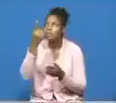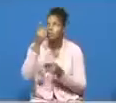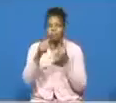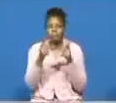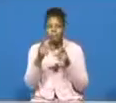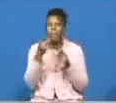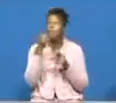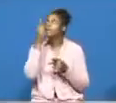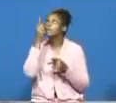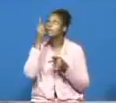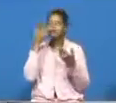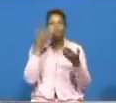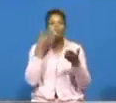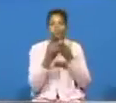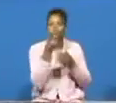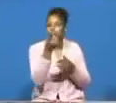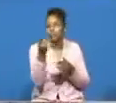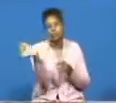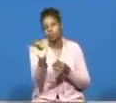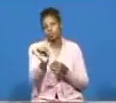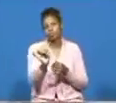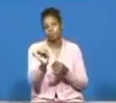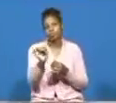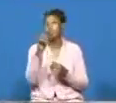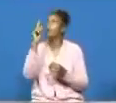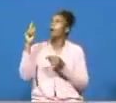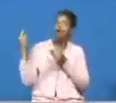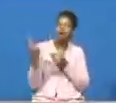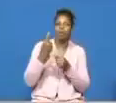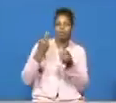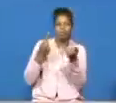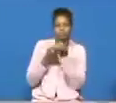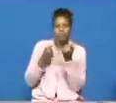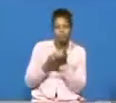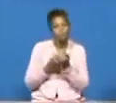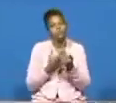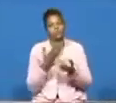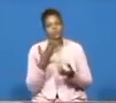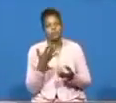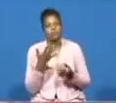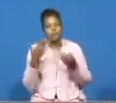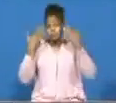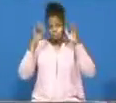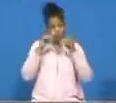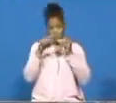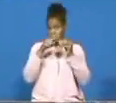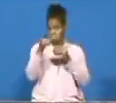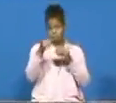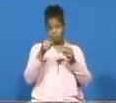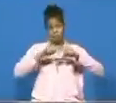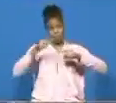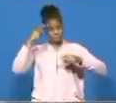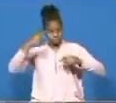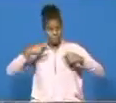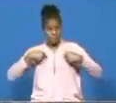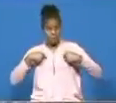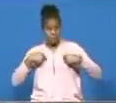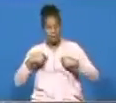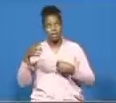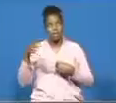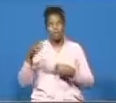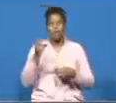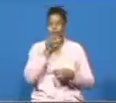hearing me somebody he has always been there and i don't know about you uh but for me you know i heard a old